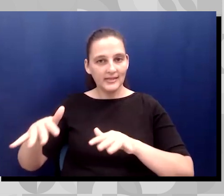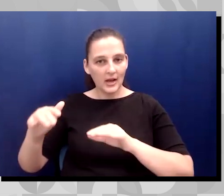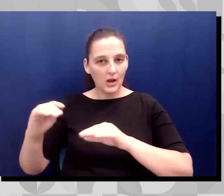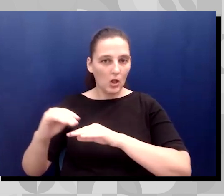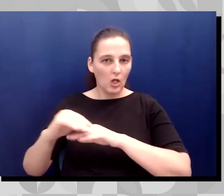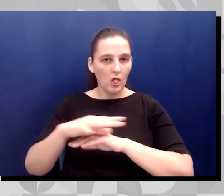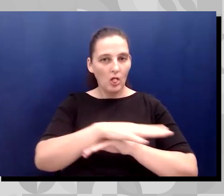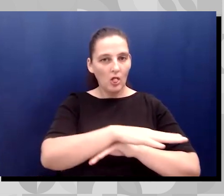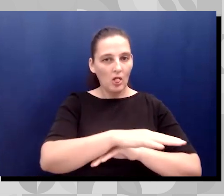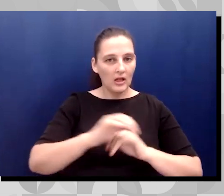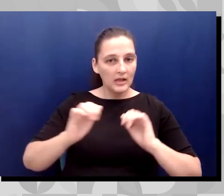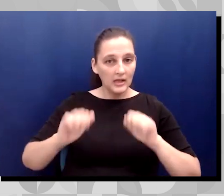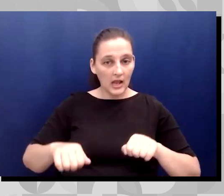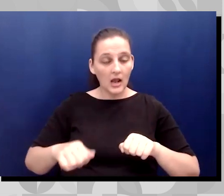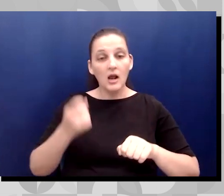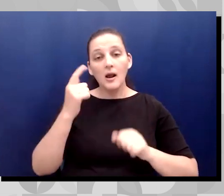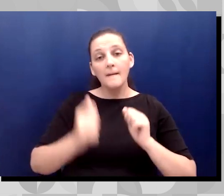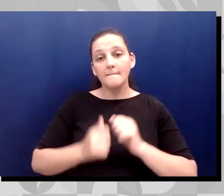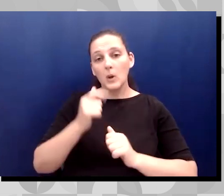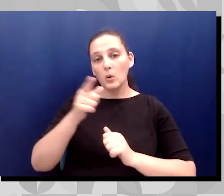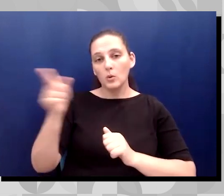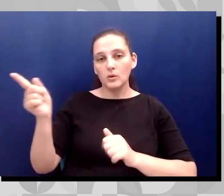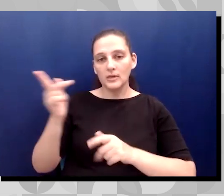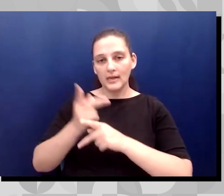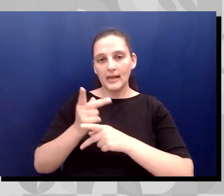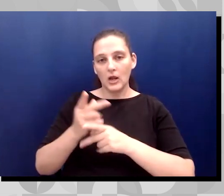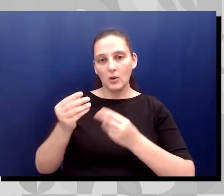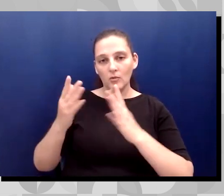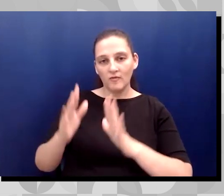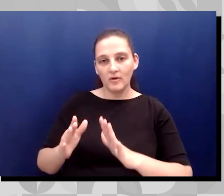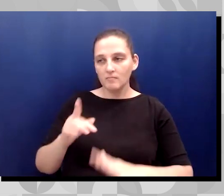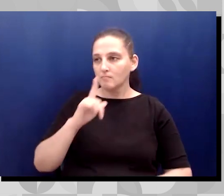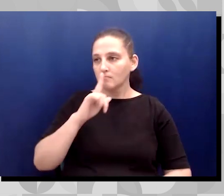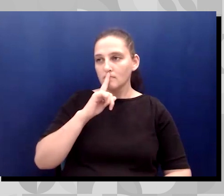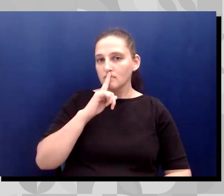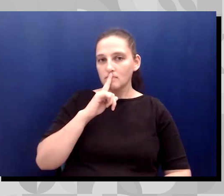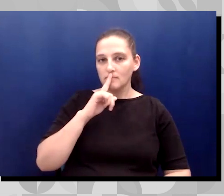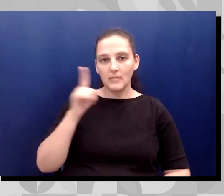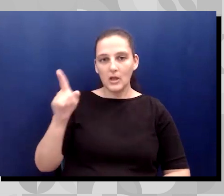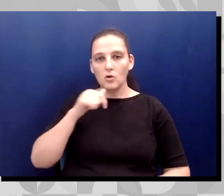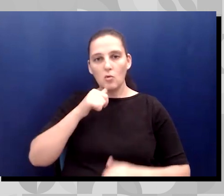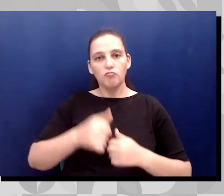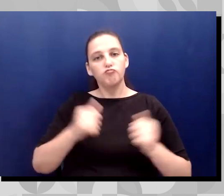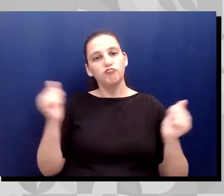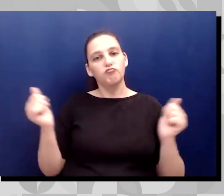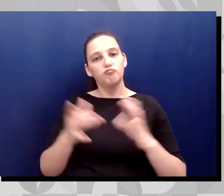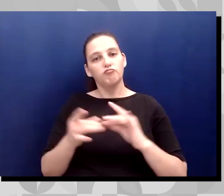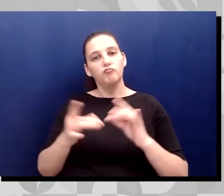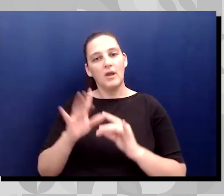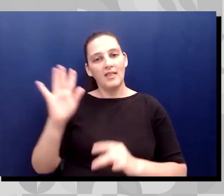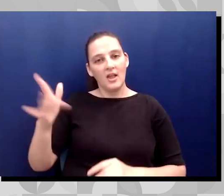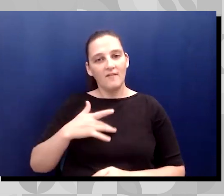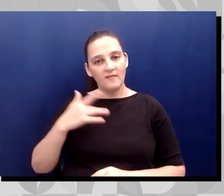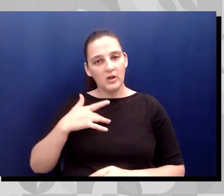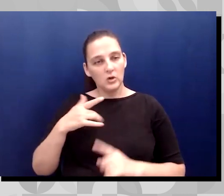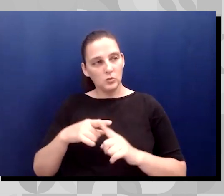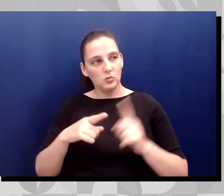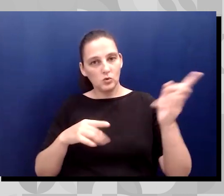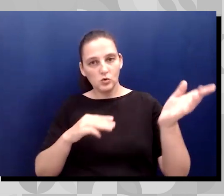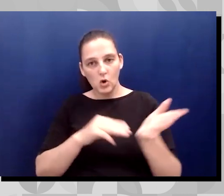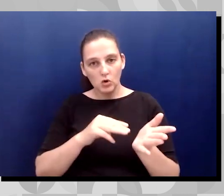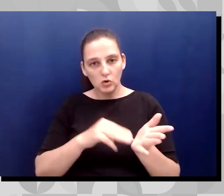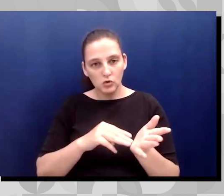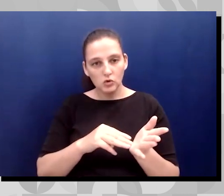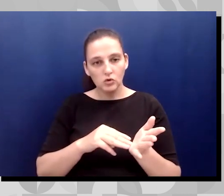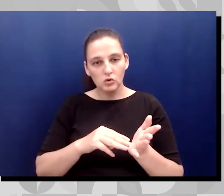are caregivers don't, they don't share how they're feeling to the doctor. And I think that's really important to, to identify